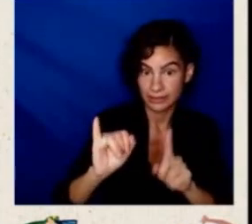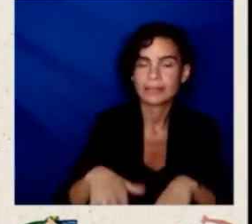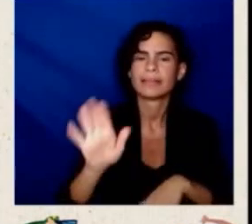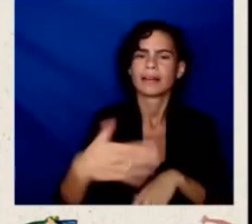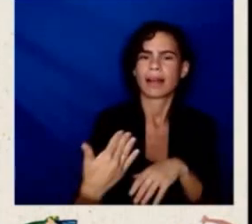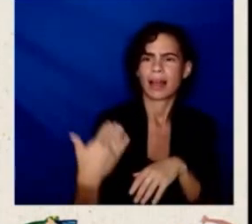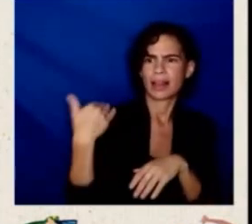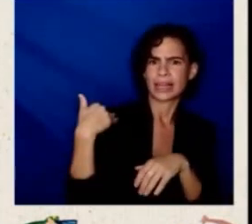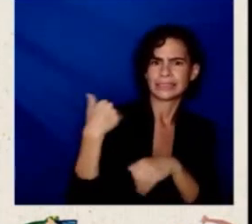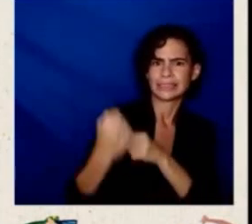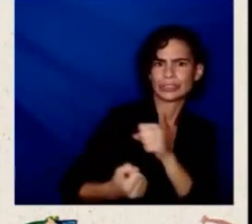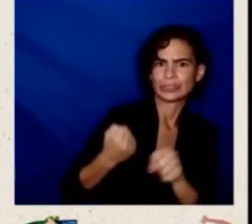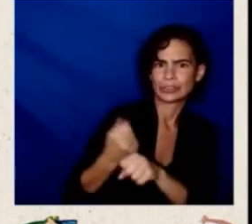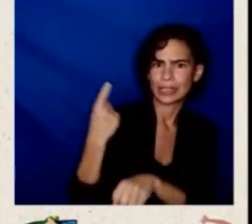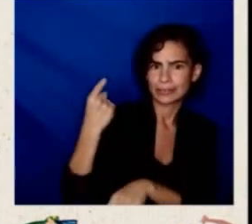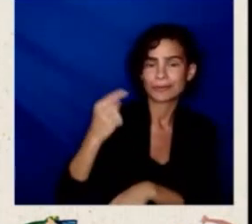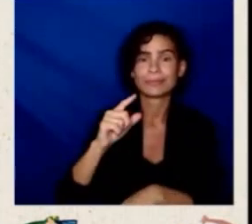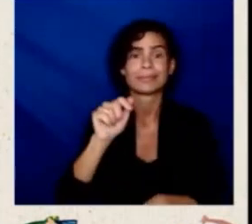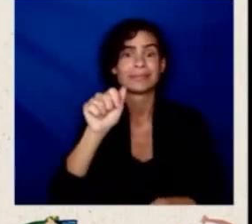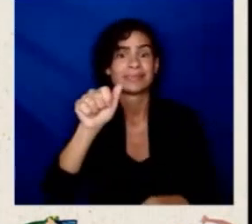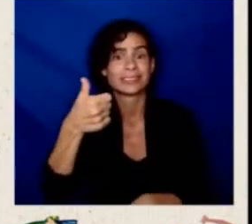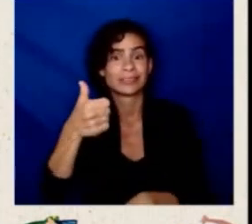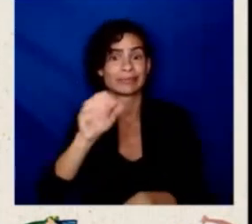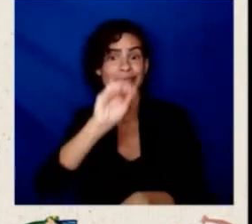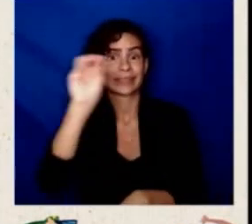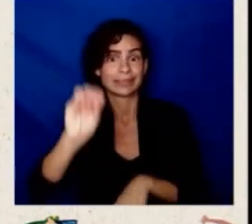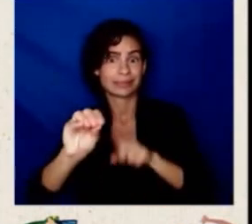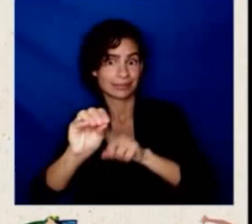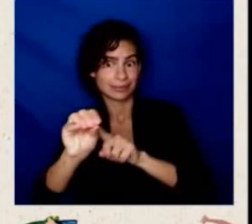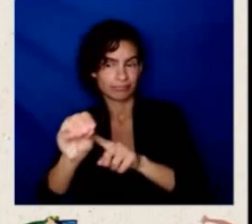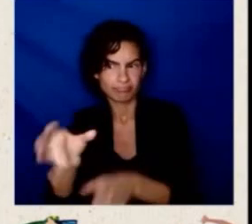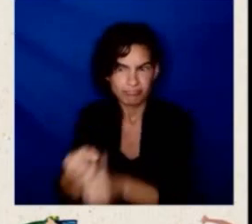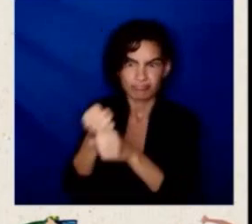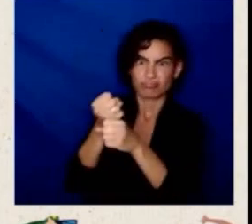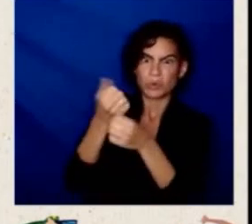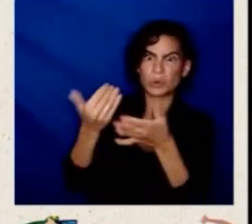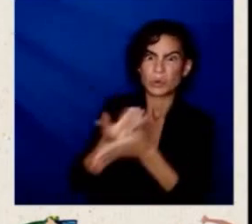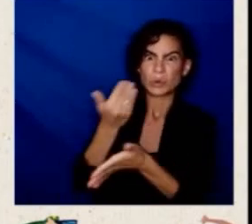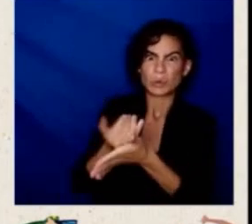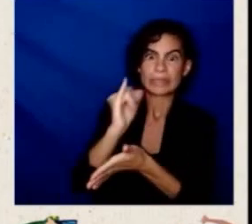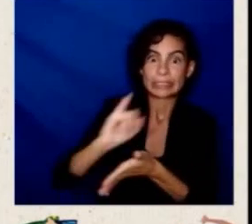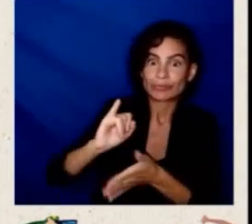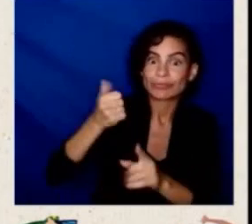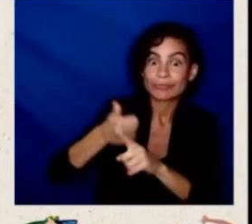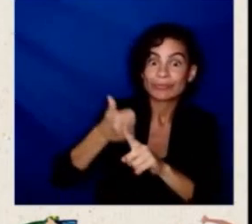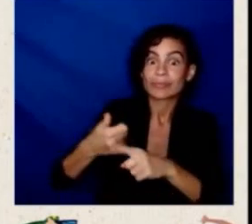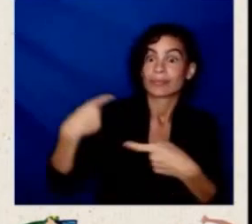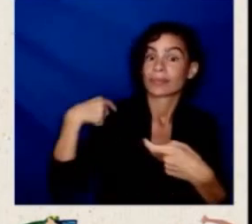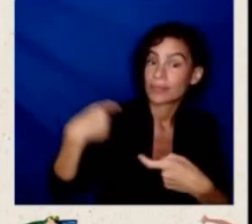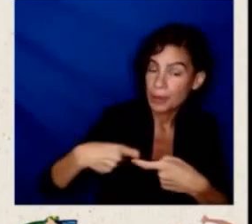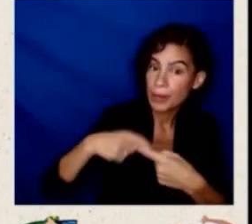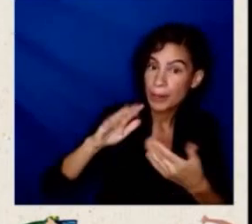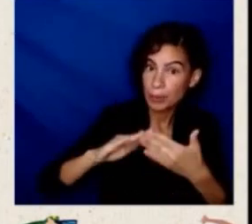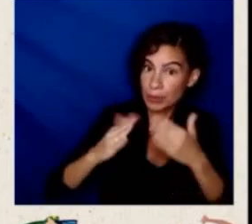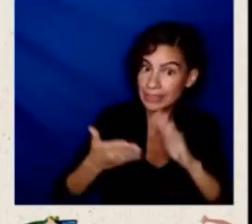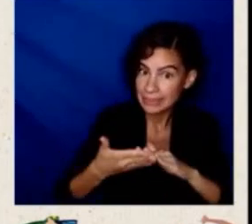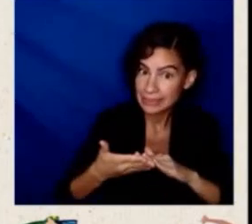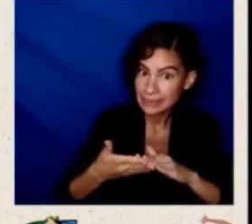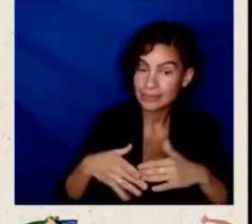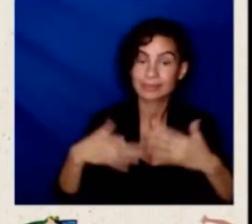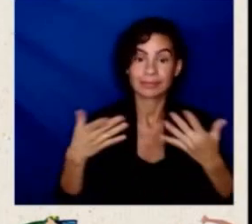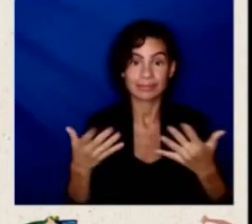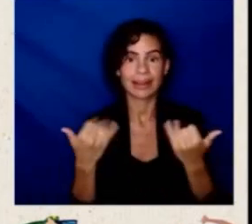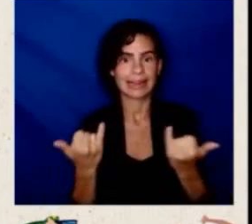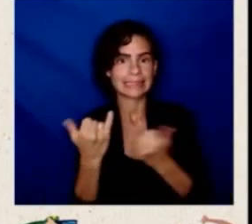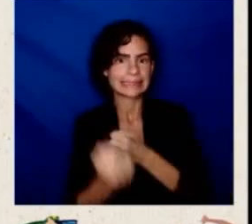policies under the Affordable Care Act, Obamacare, were Latinos. This year, the president said, we're going to reach out to communities that have often been